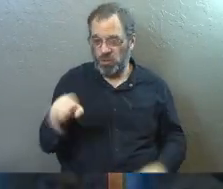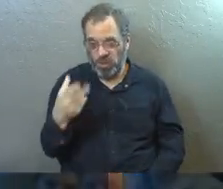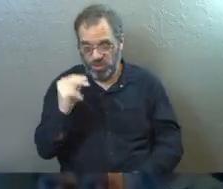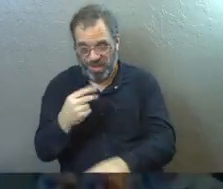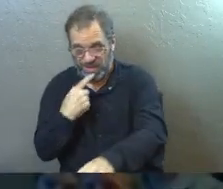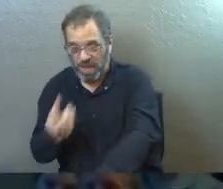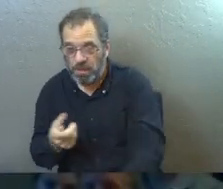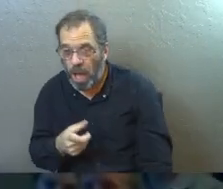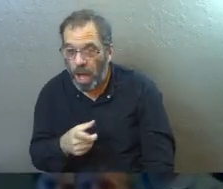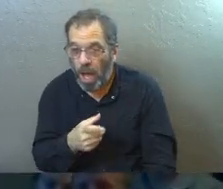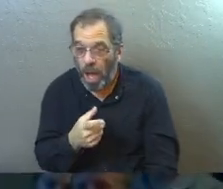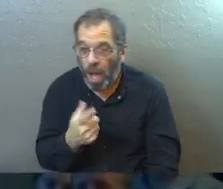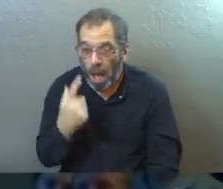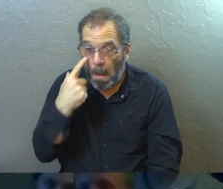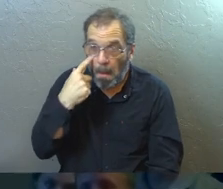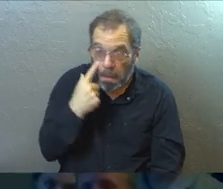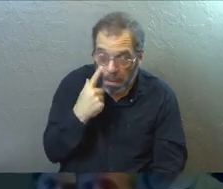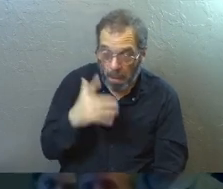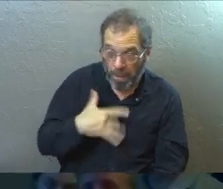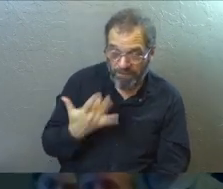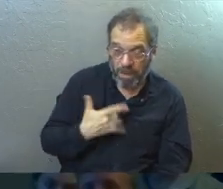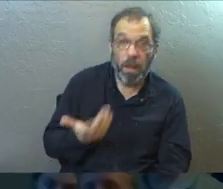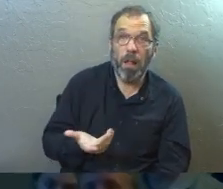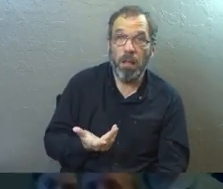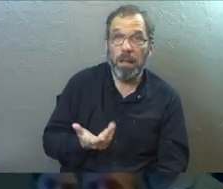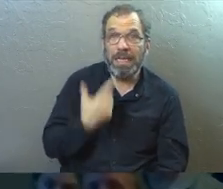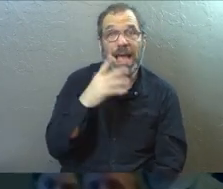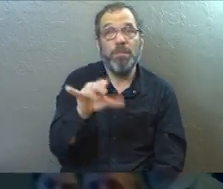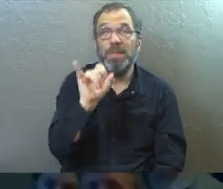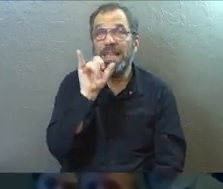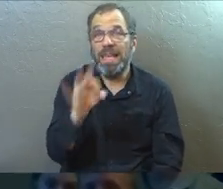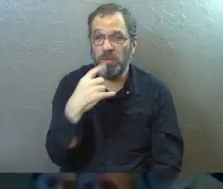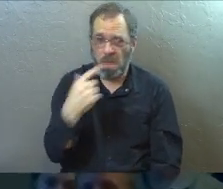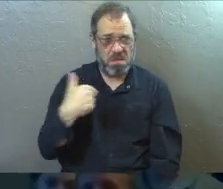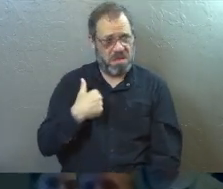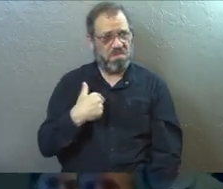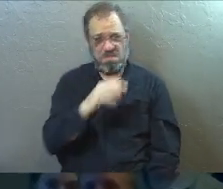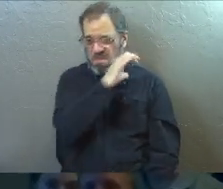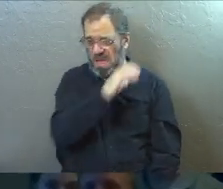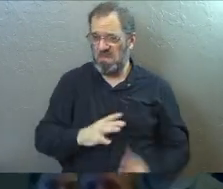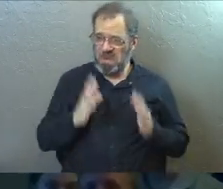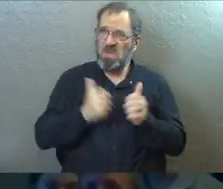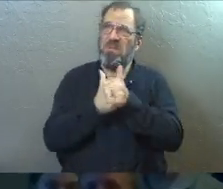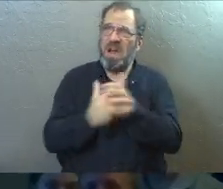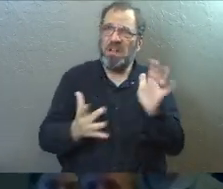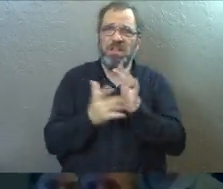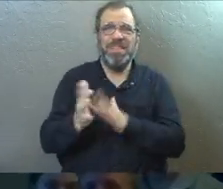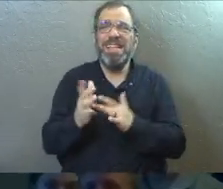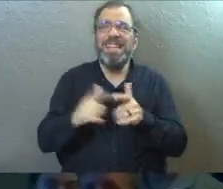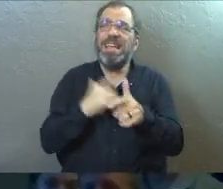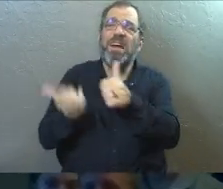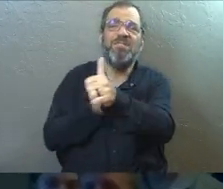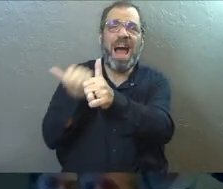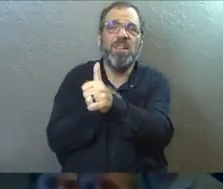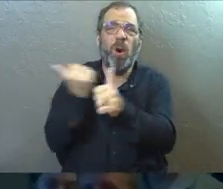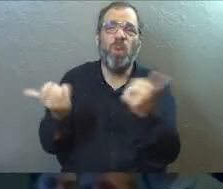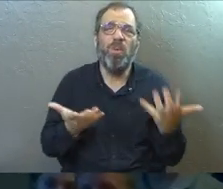John just comes and he just sees what we all feel. He's like, if you're claiming to be a follower of Jesus, then get following.